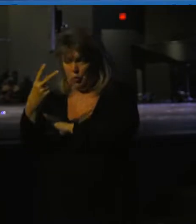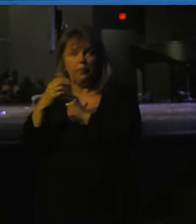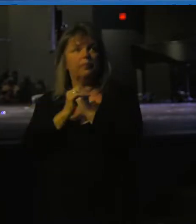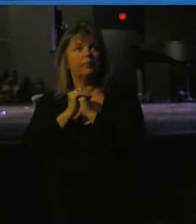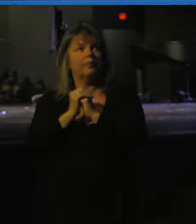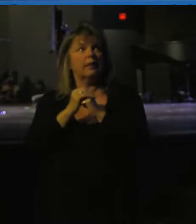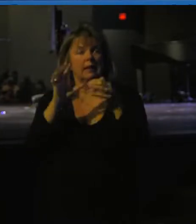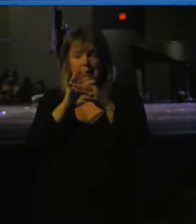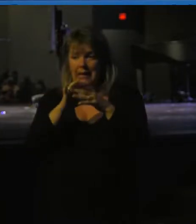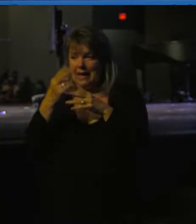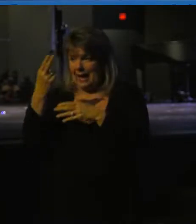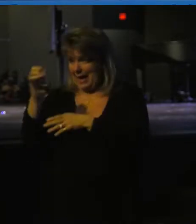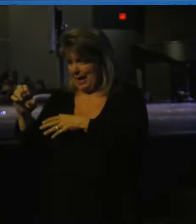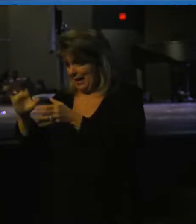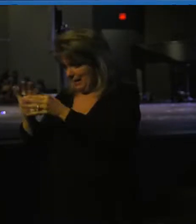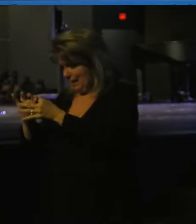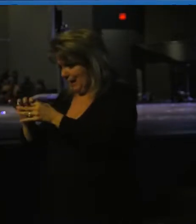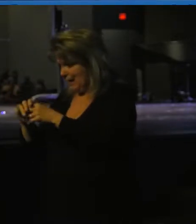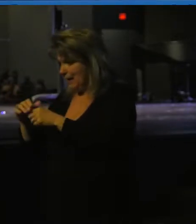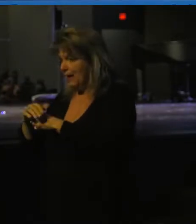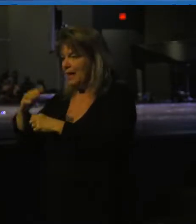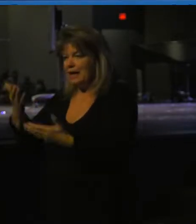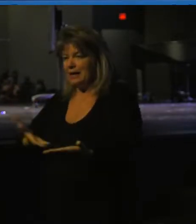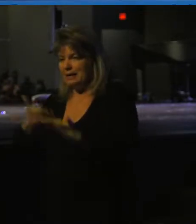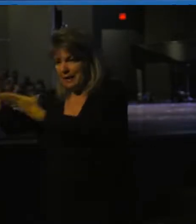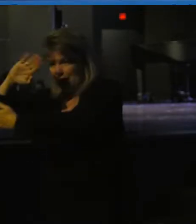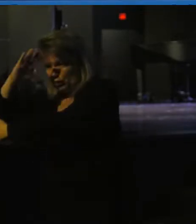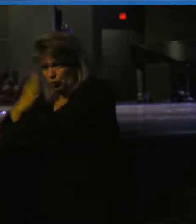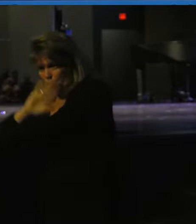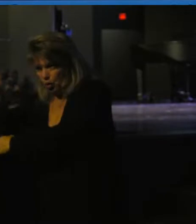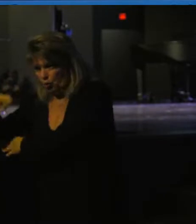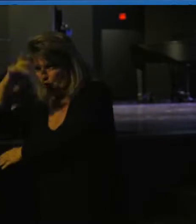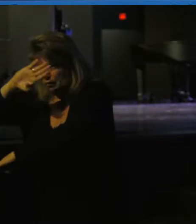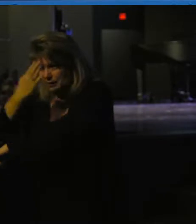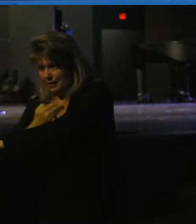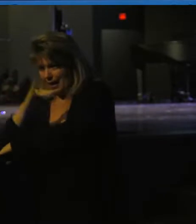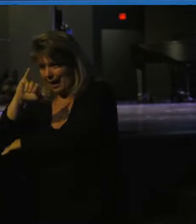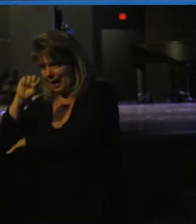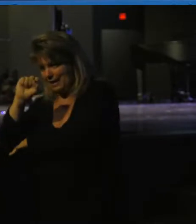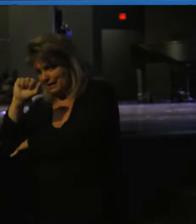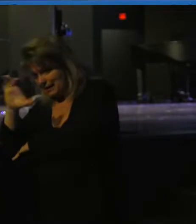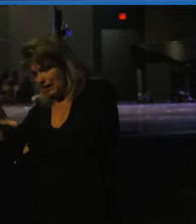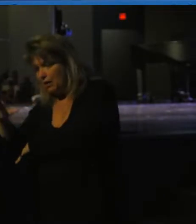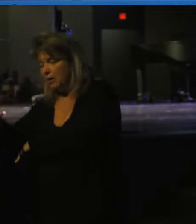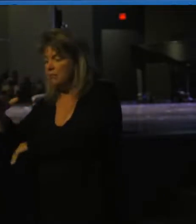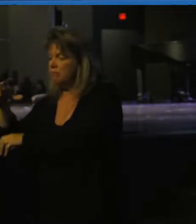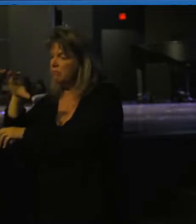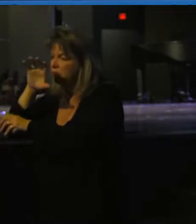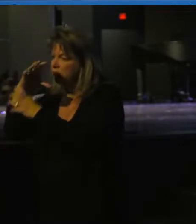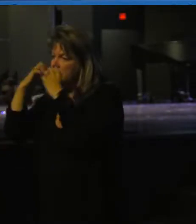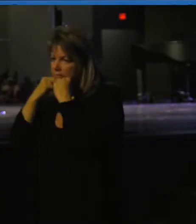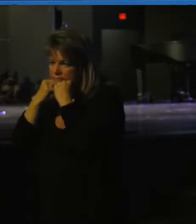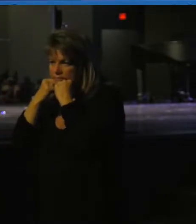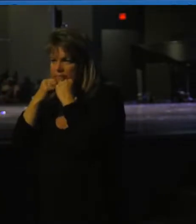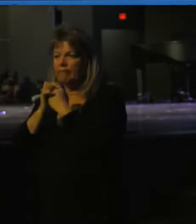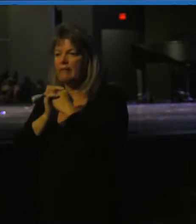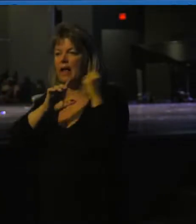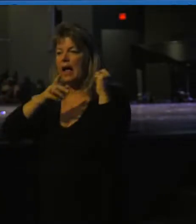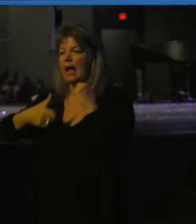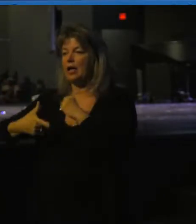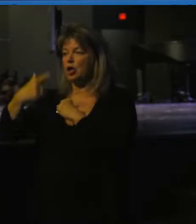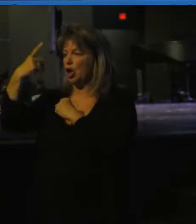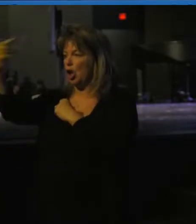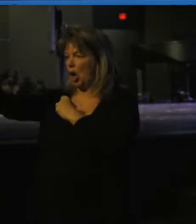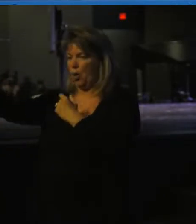It says, and he said, take your son, your only son Isaac, whom you love and go.